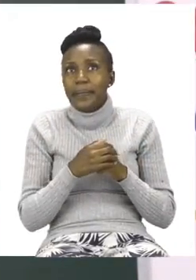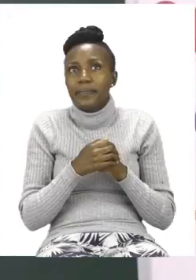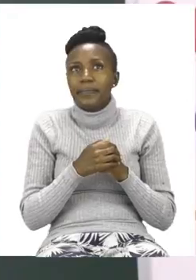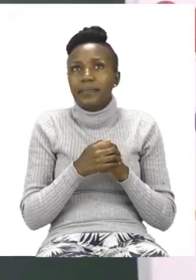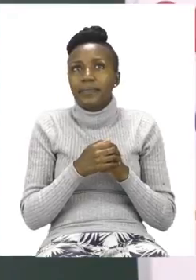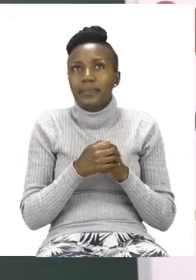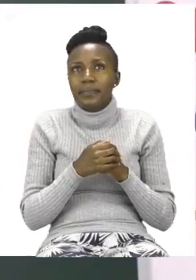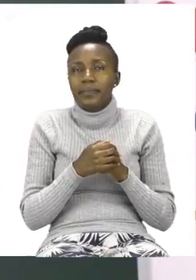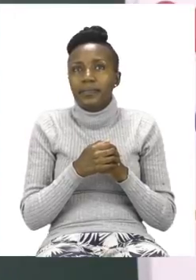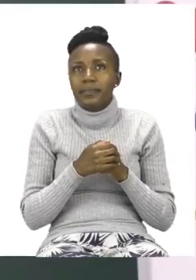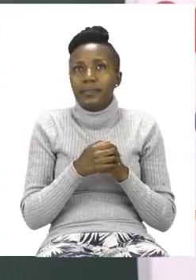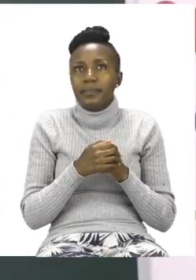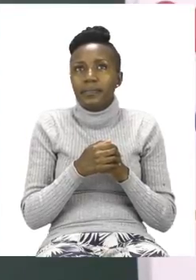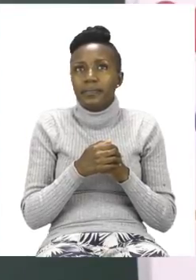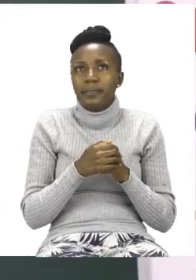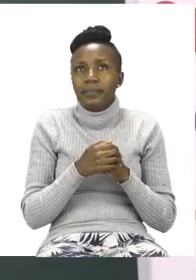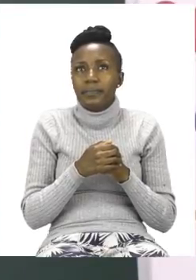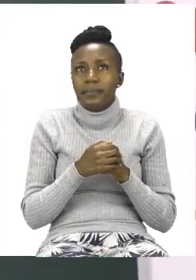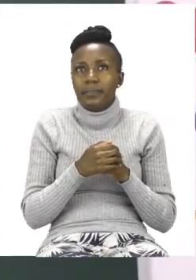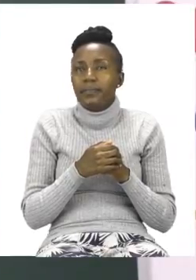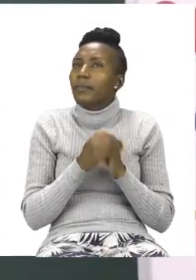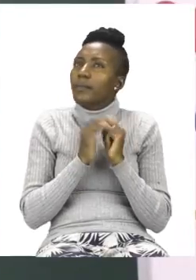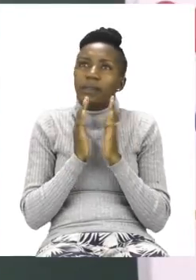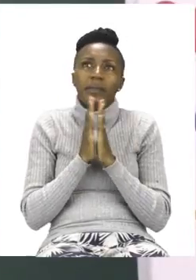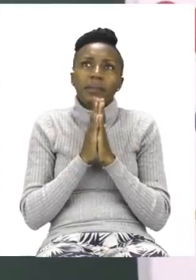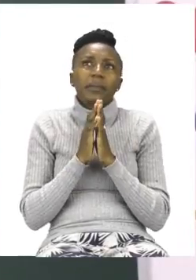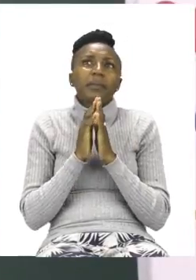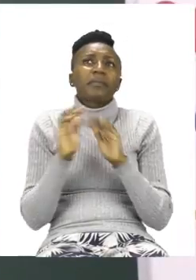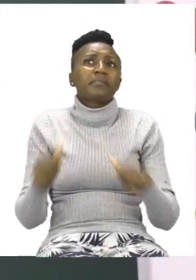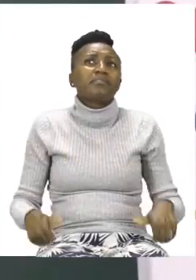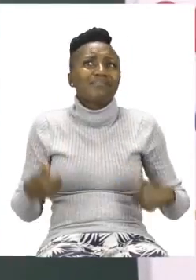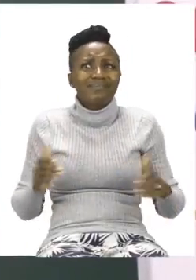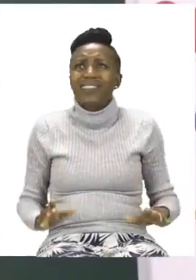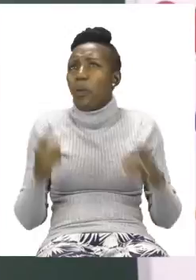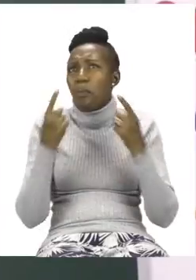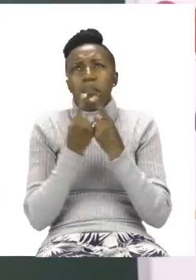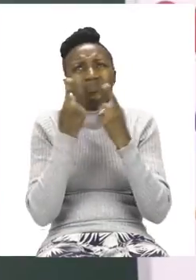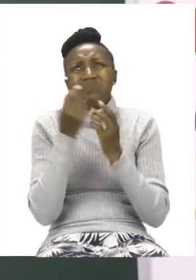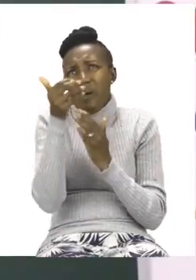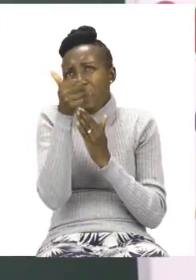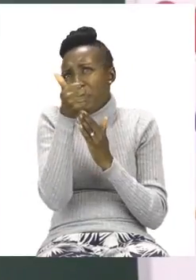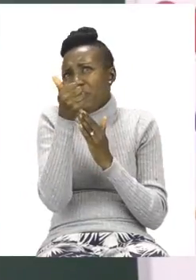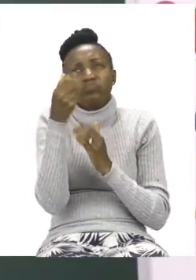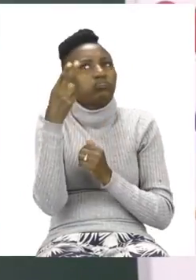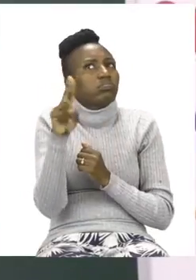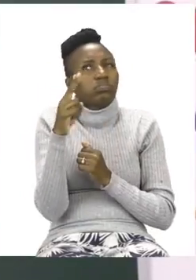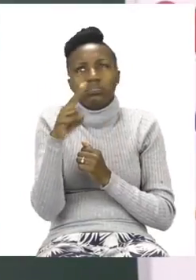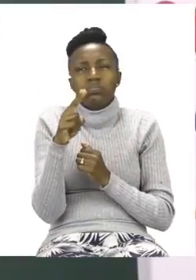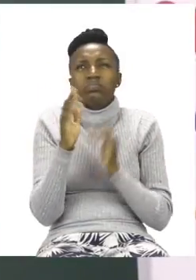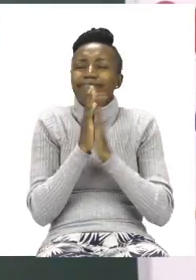the two parts coming together. So please boys and girls, do not play with the stapler. You can hurt yourself